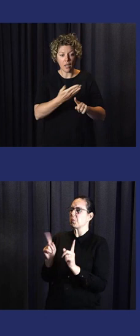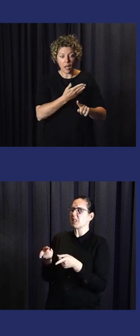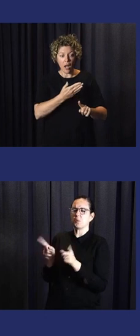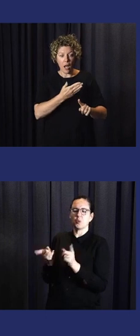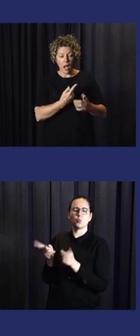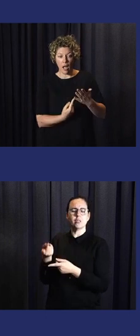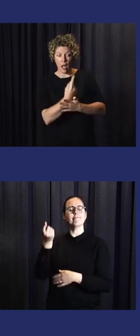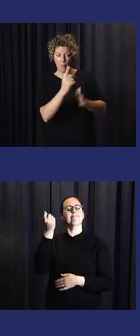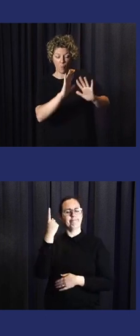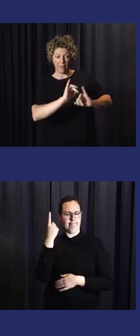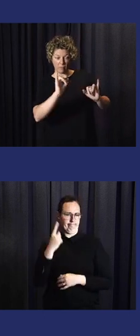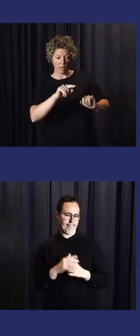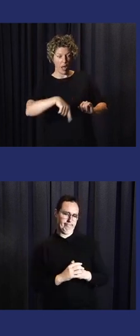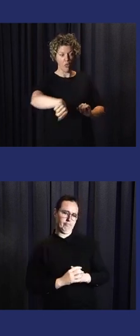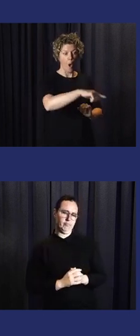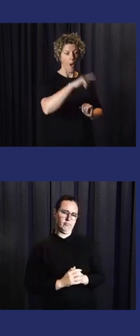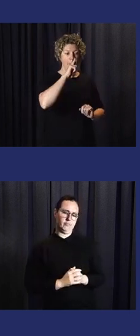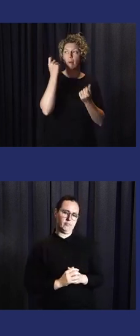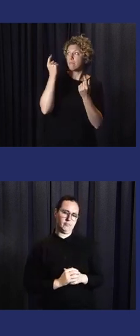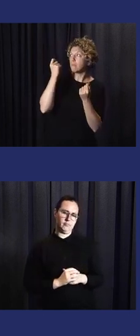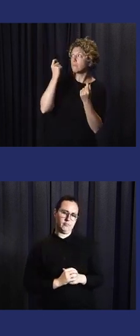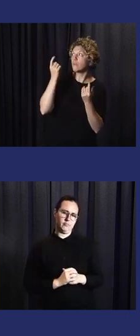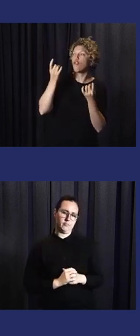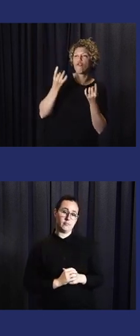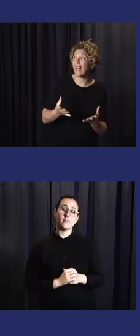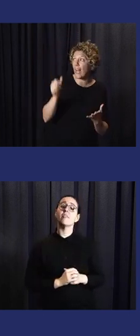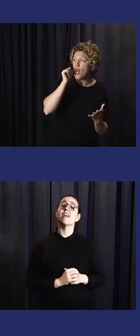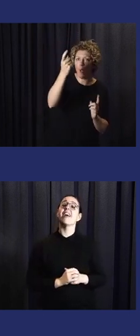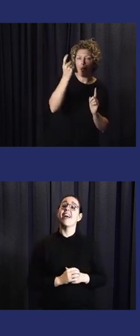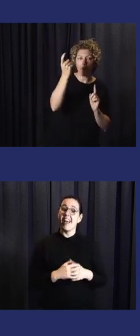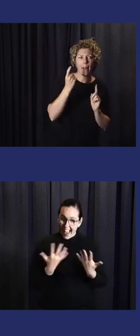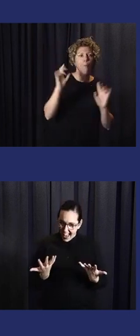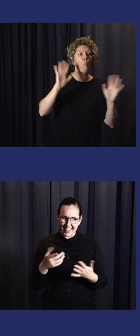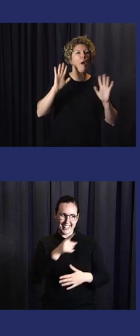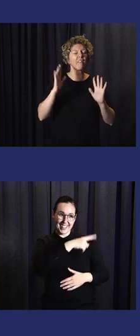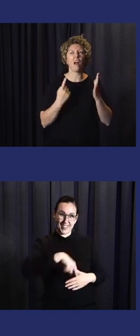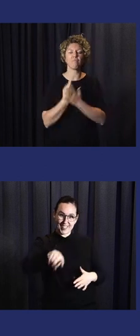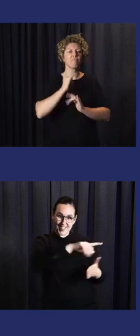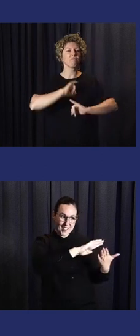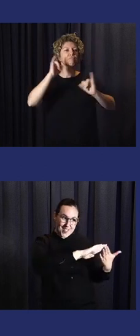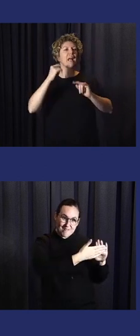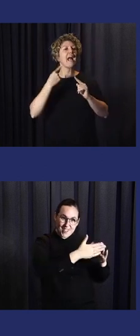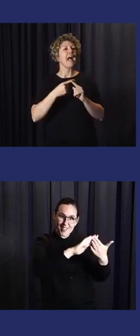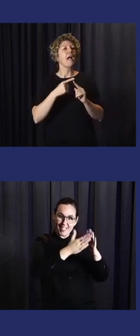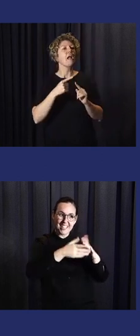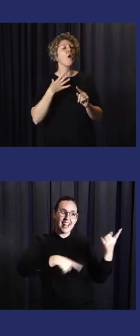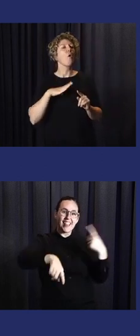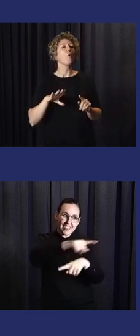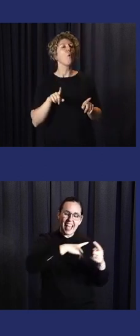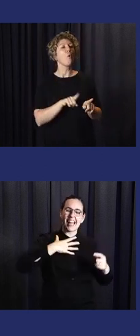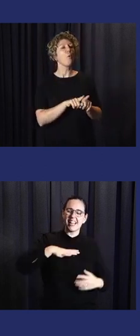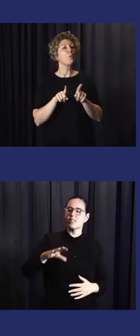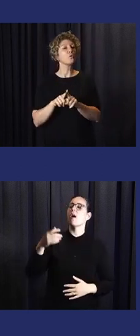And then early warning dissemination and awareness generation. And understanding on the early warning among the community people and other